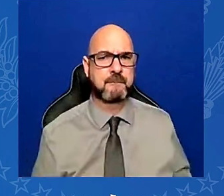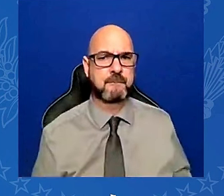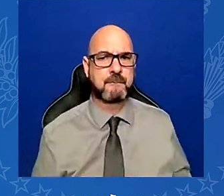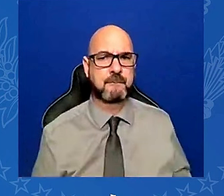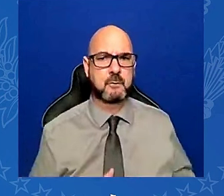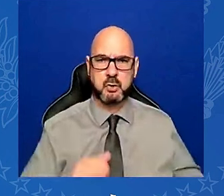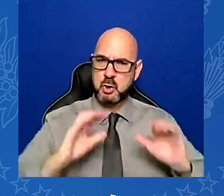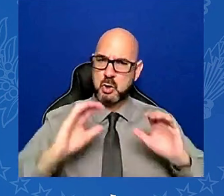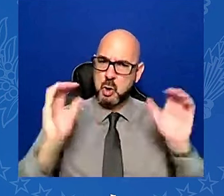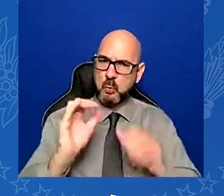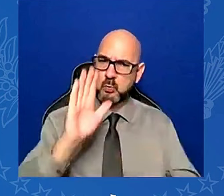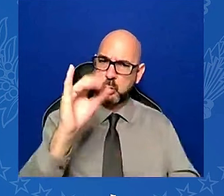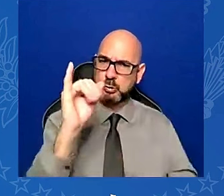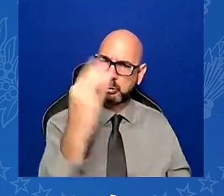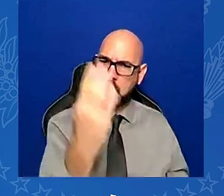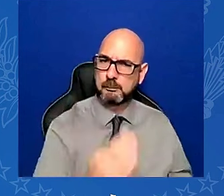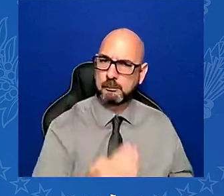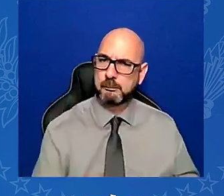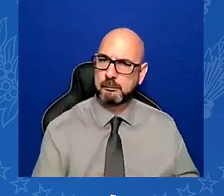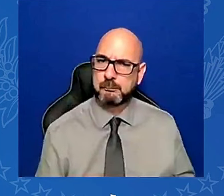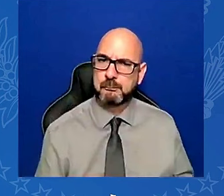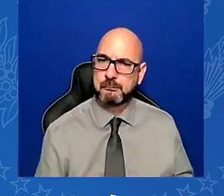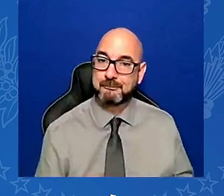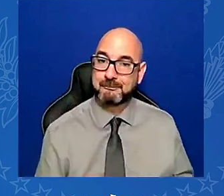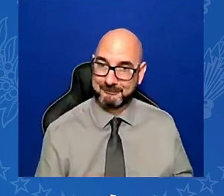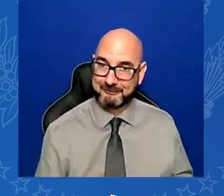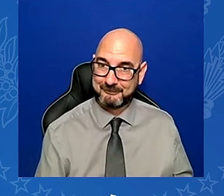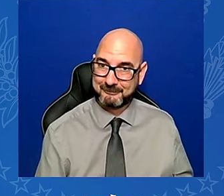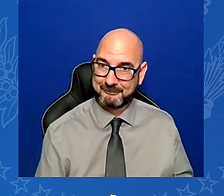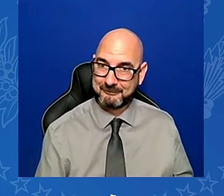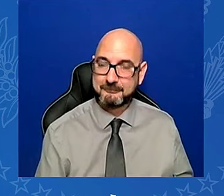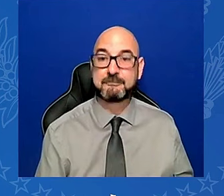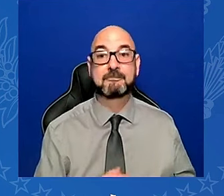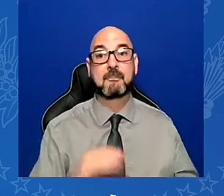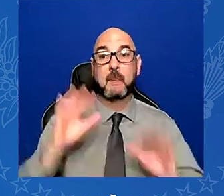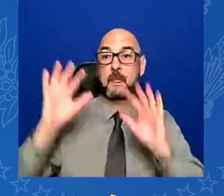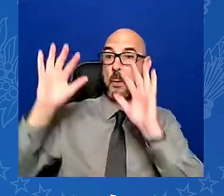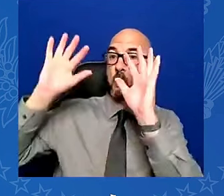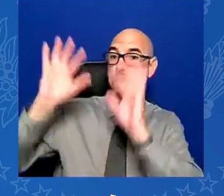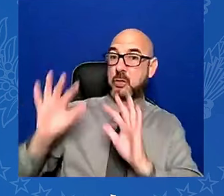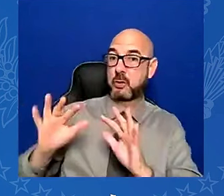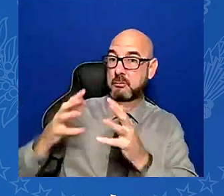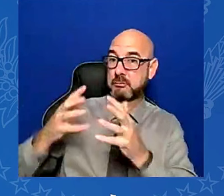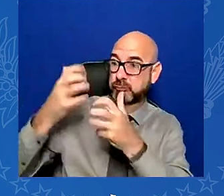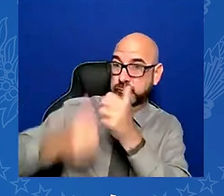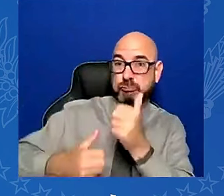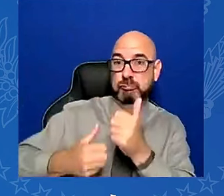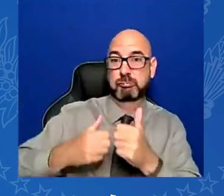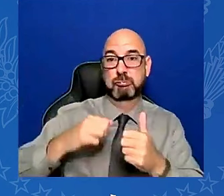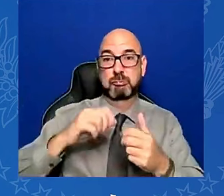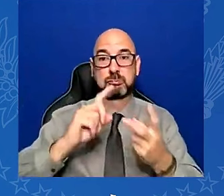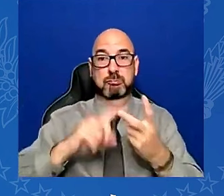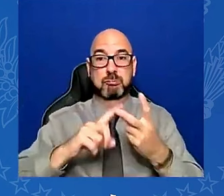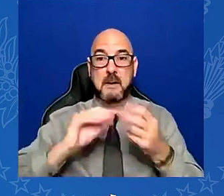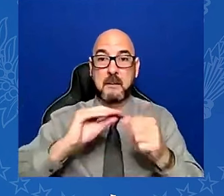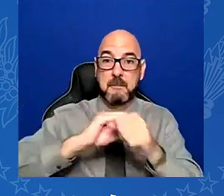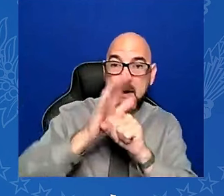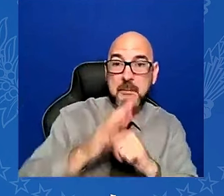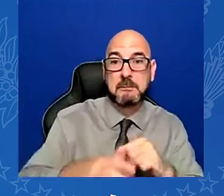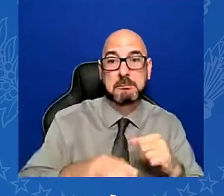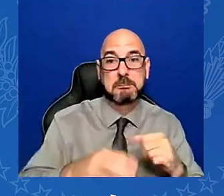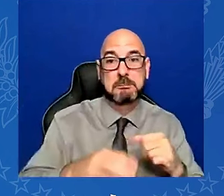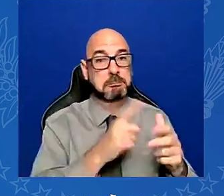Covering everything from natural disasters to pandemics to wars and so much more, and some of your colleagues have given their lives,